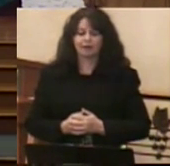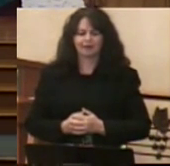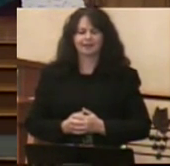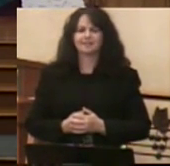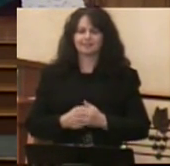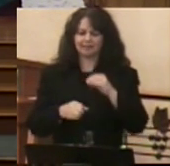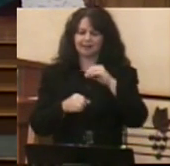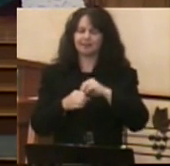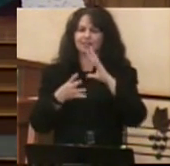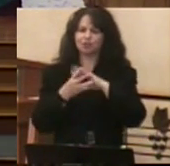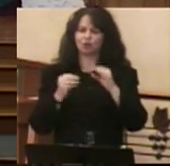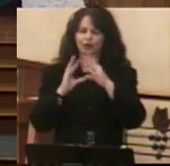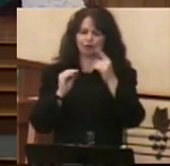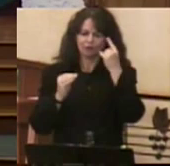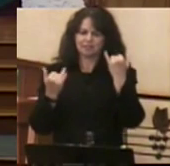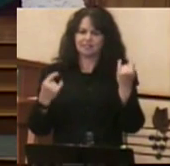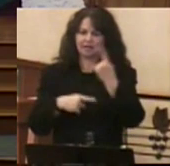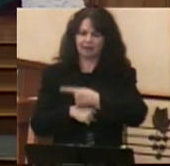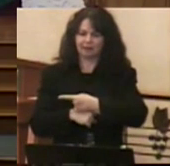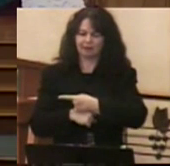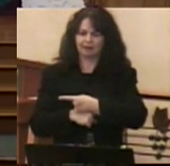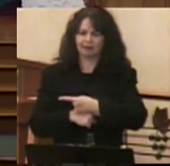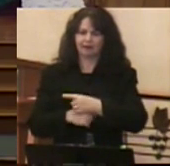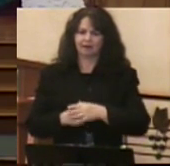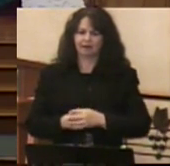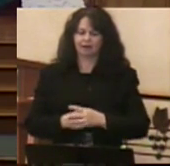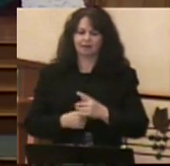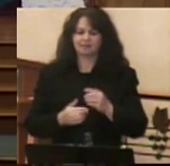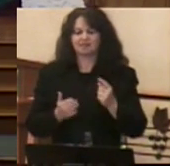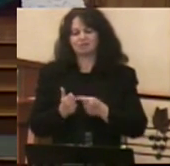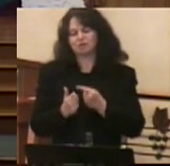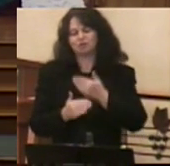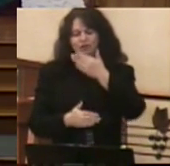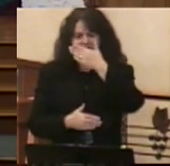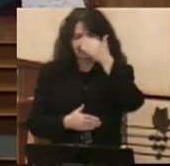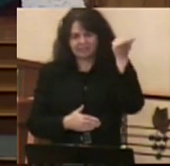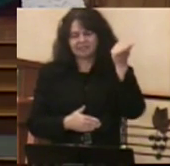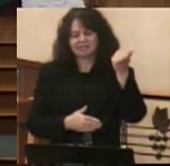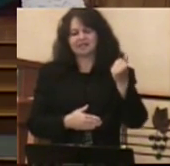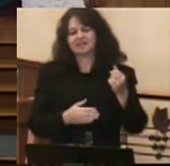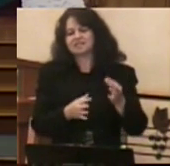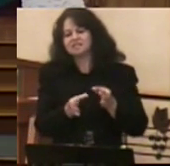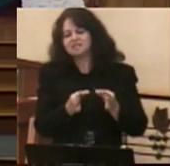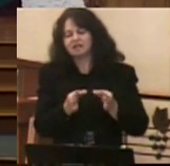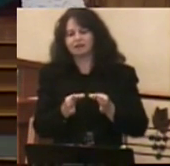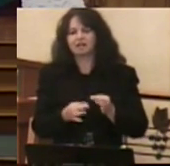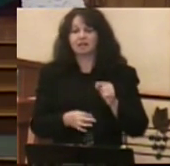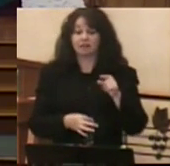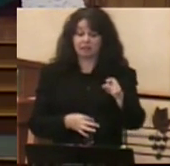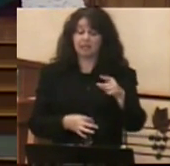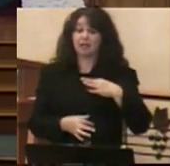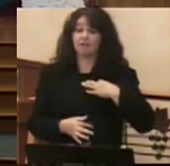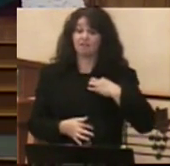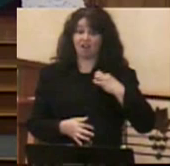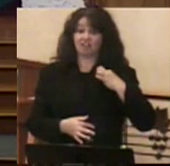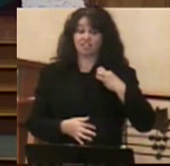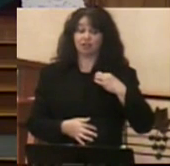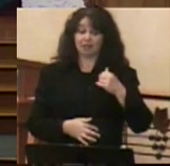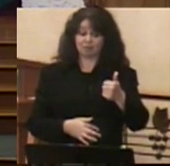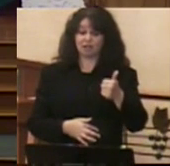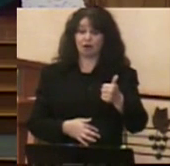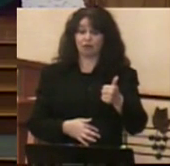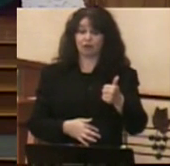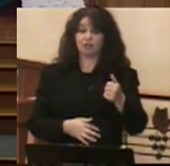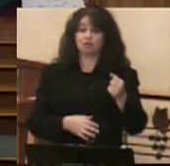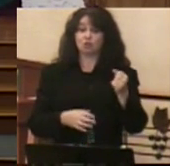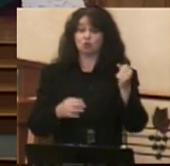story of David and Goliath. Sometimes we forget the detail that David, in fact, volunteered himself to